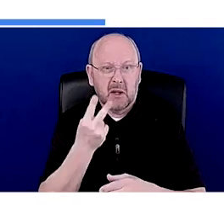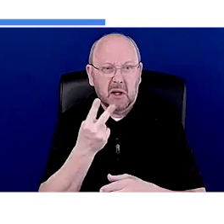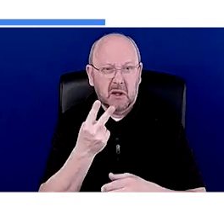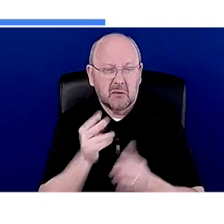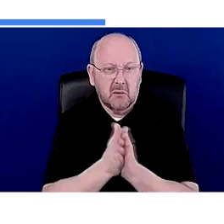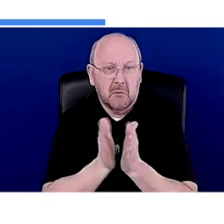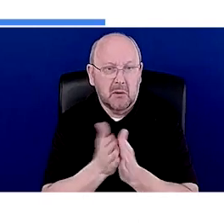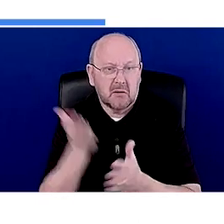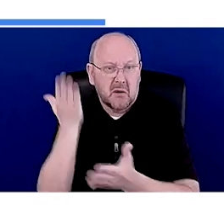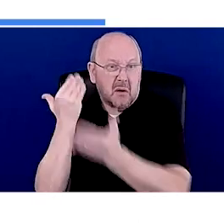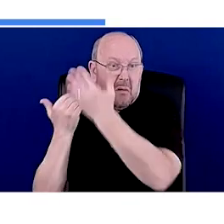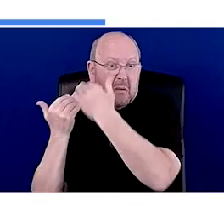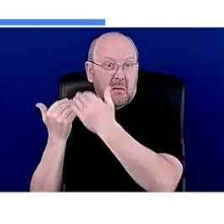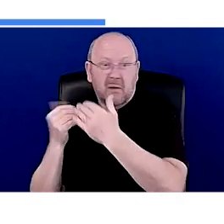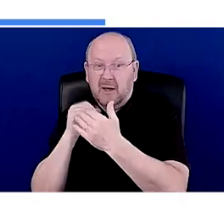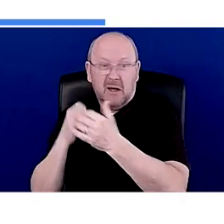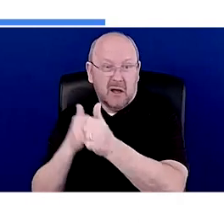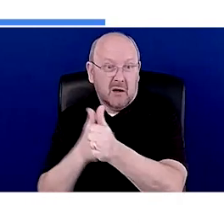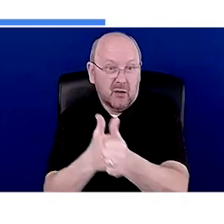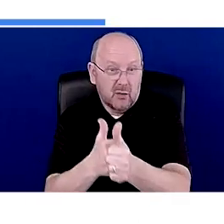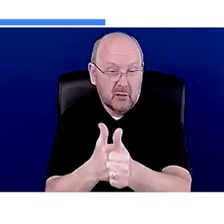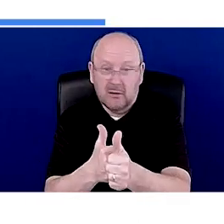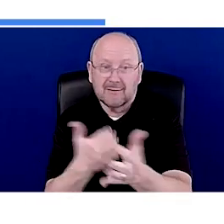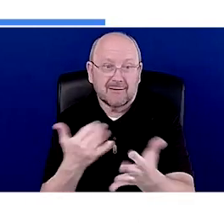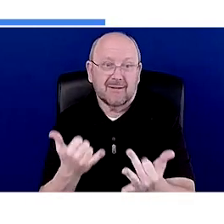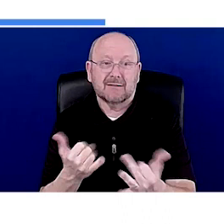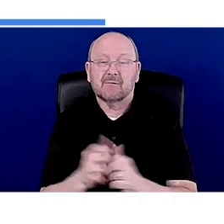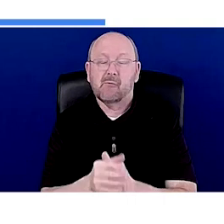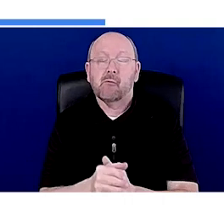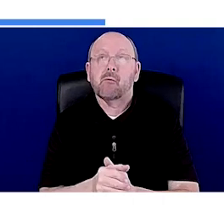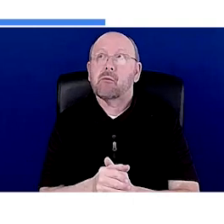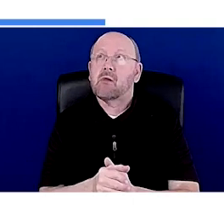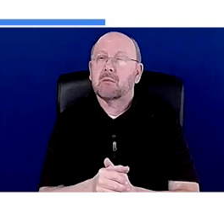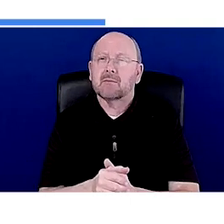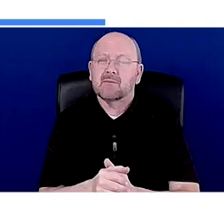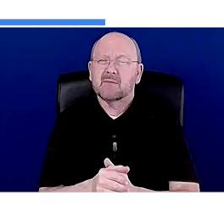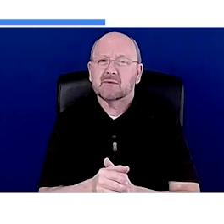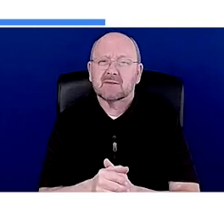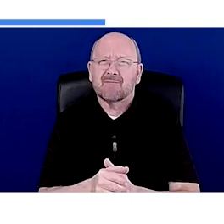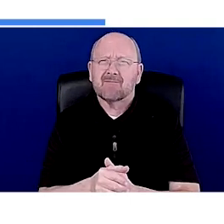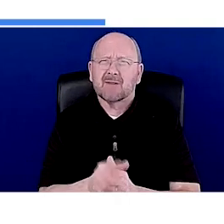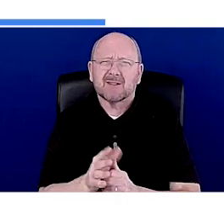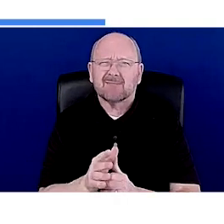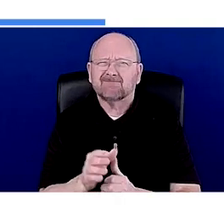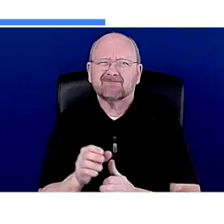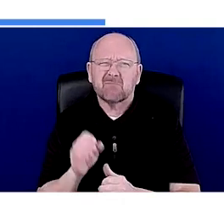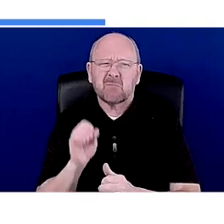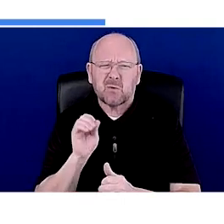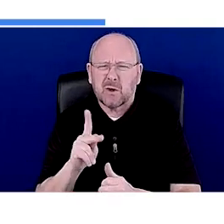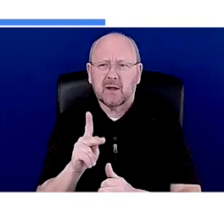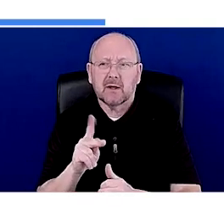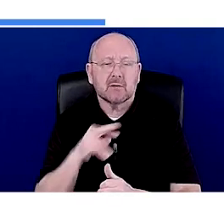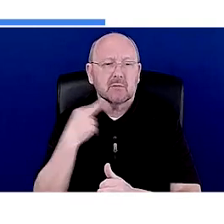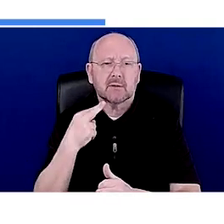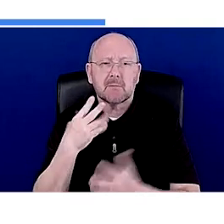textbook. Um, and then they will take a gamble and they'll think, well, maybe I can